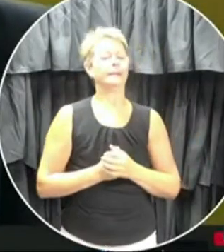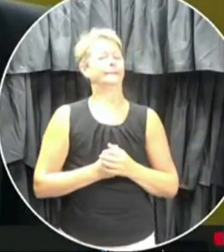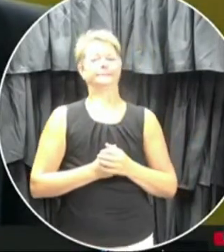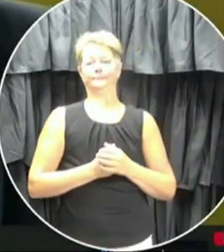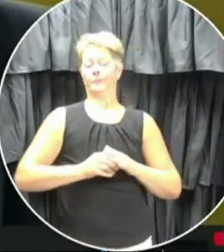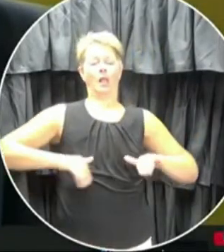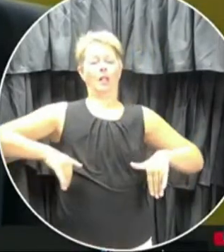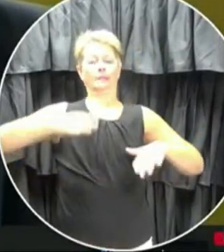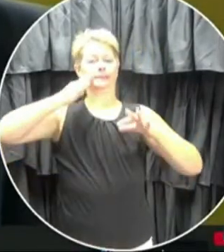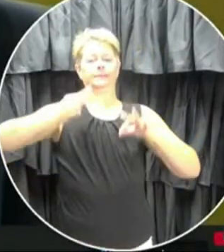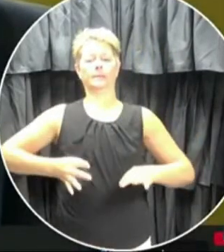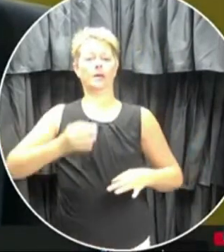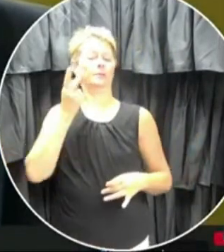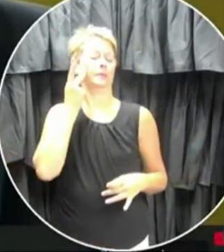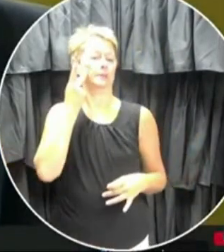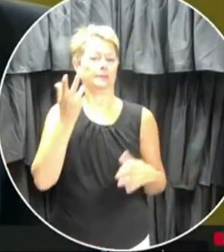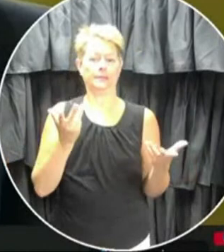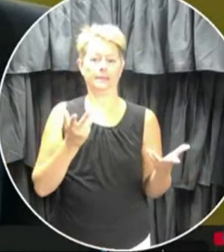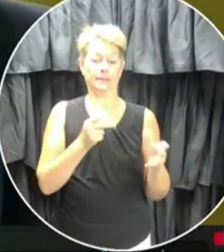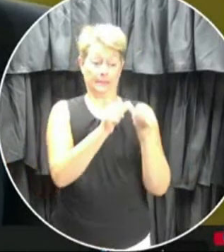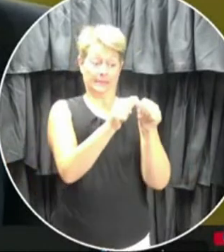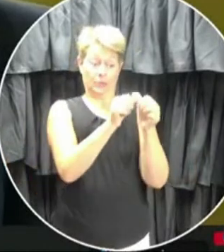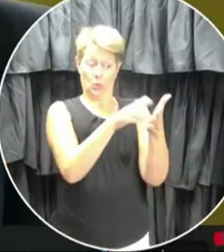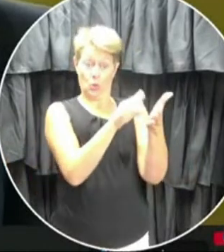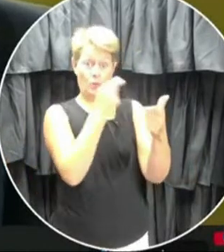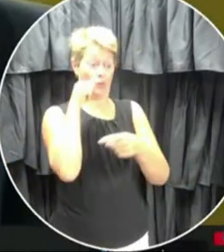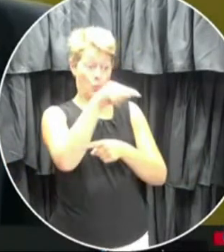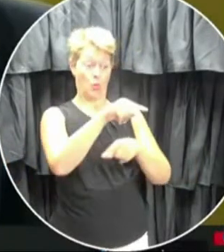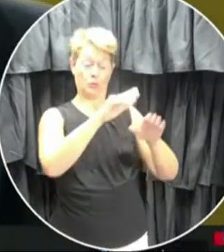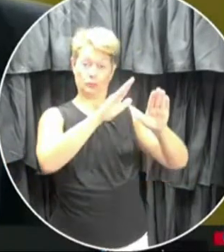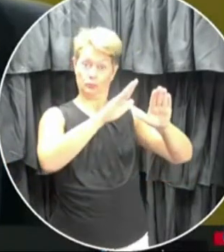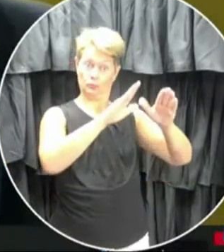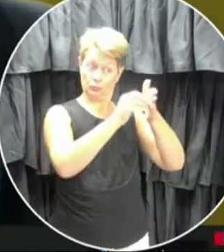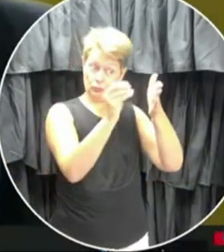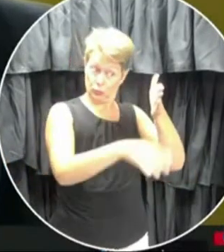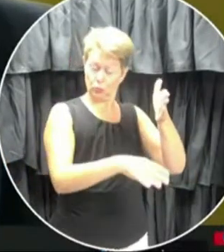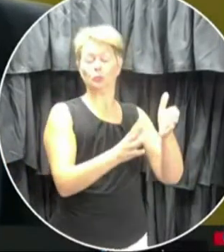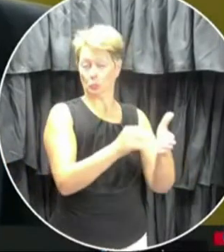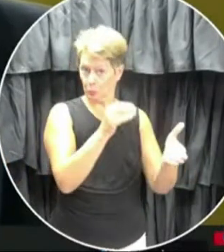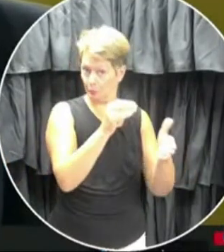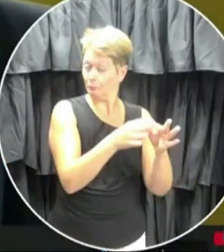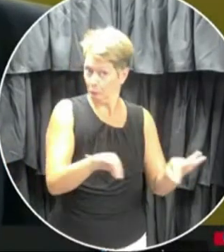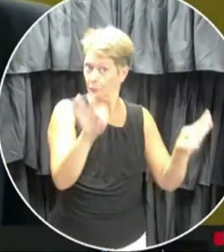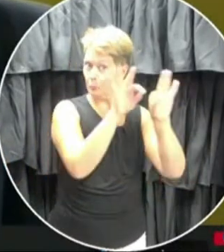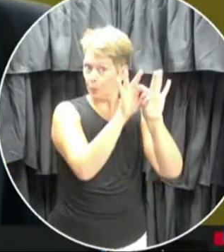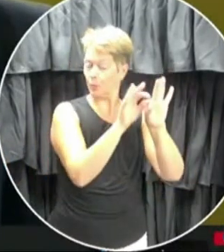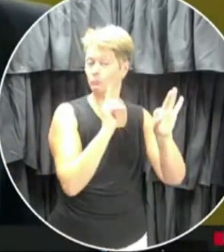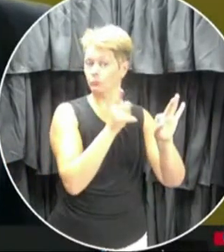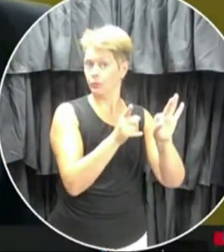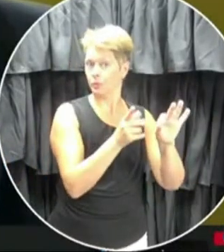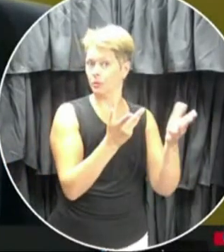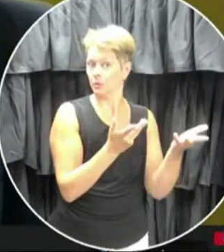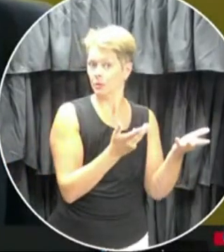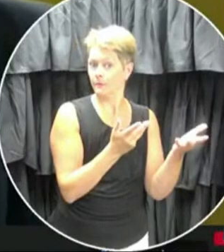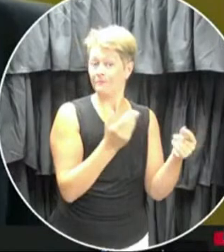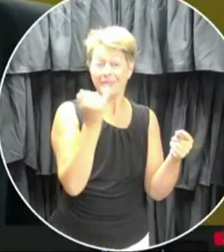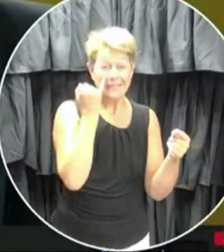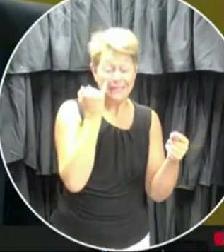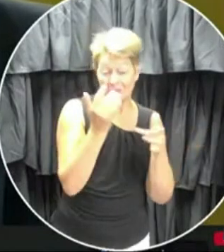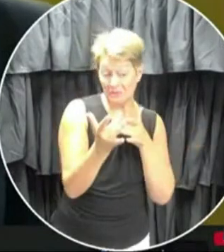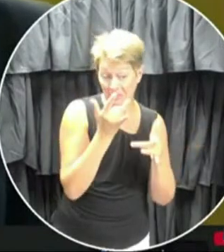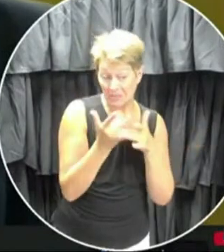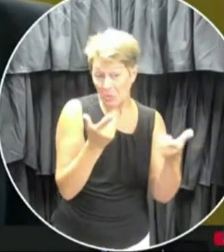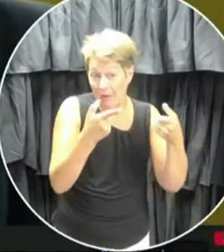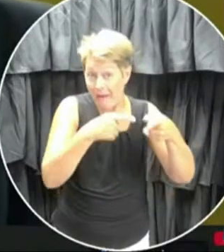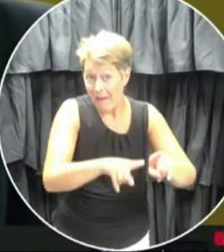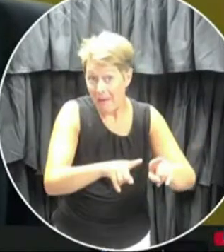presents itself. Obviously, the continuity of learning for those children would be very important. You know, if that becomes a protracted issue requiring